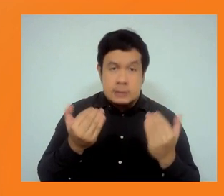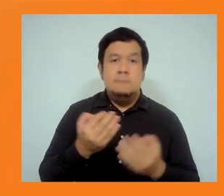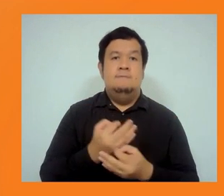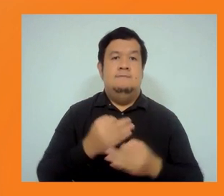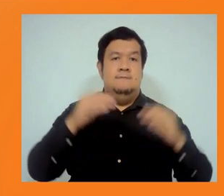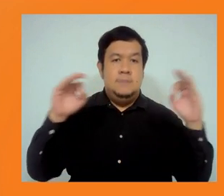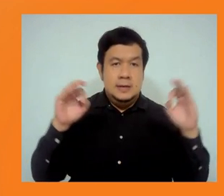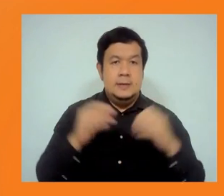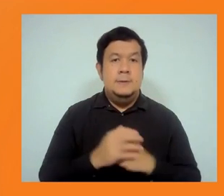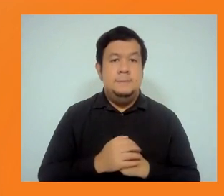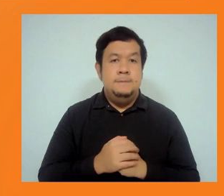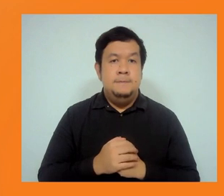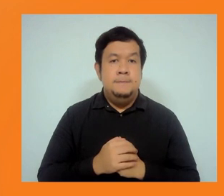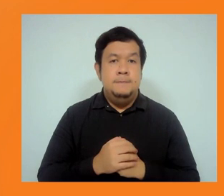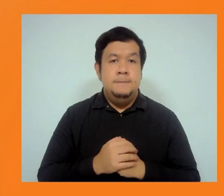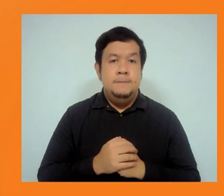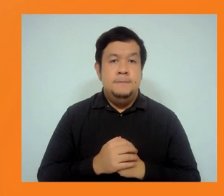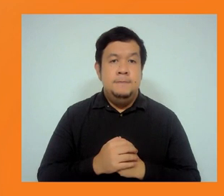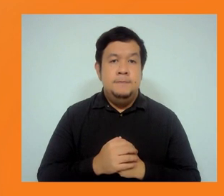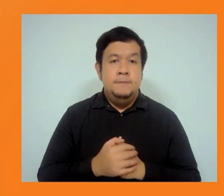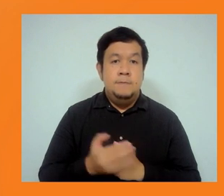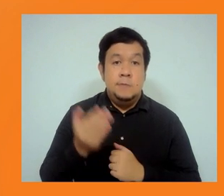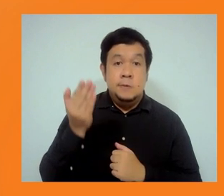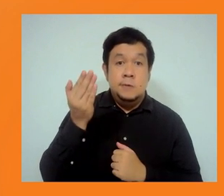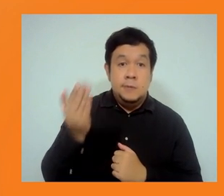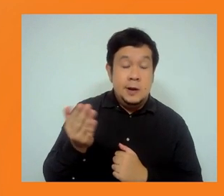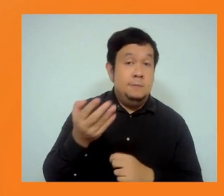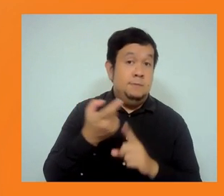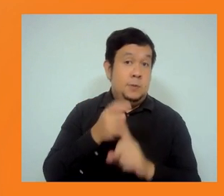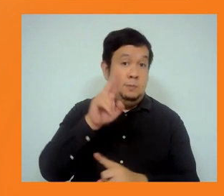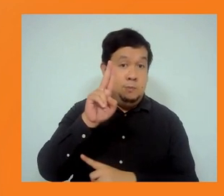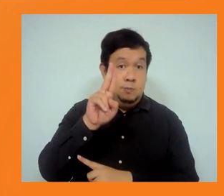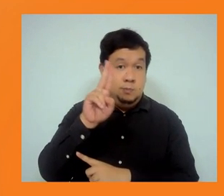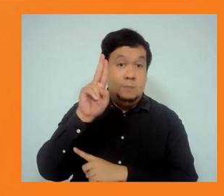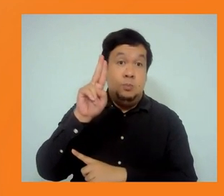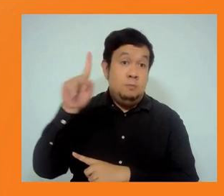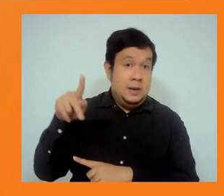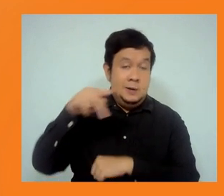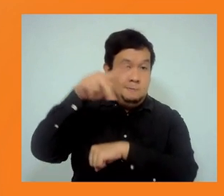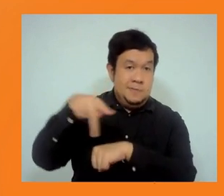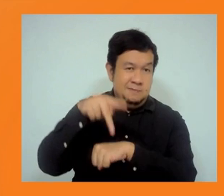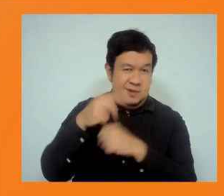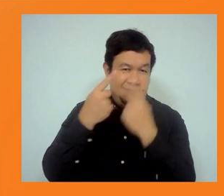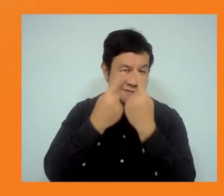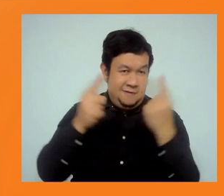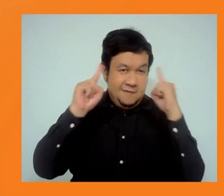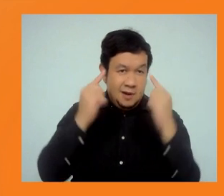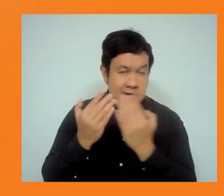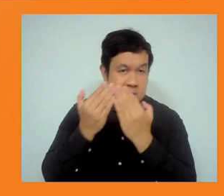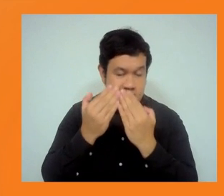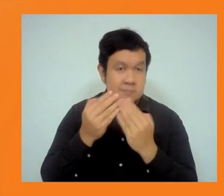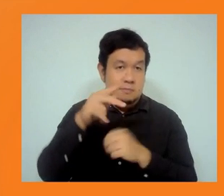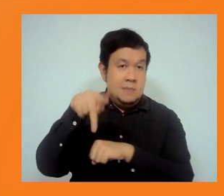Reneo of the University of the Philippines, and also an international committee member and treasurer of the NGO forum on ADB.